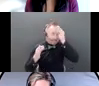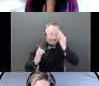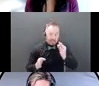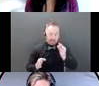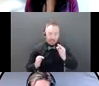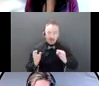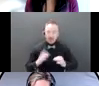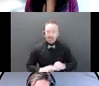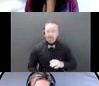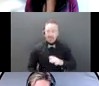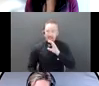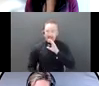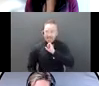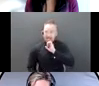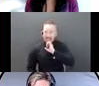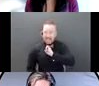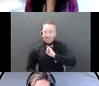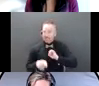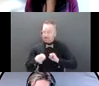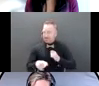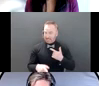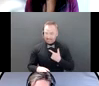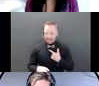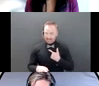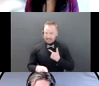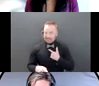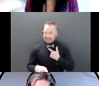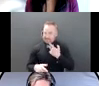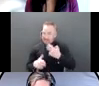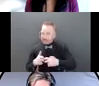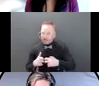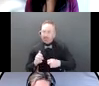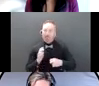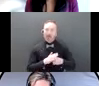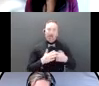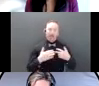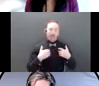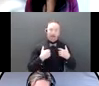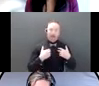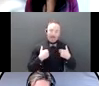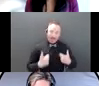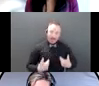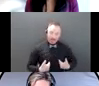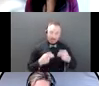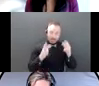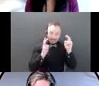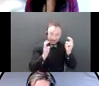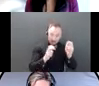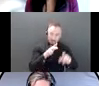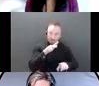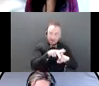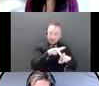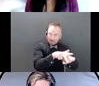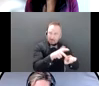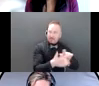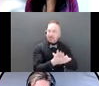difficult, compounding health issues and other challenges, then it just becomes a nightmare for some people. And the other thing is we also